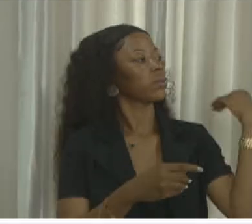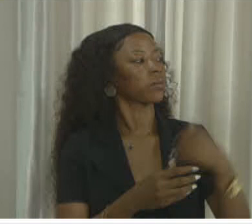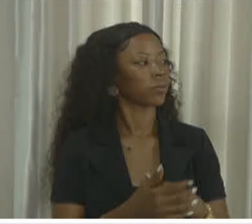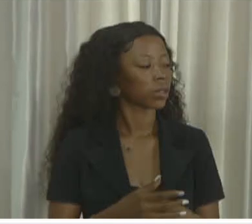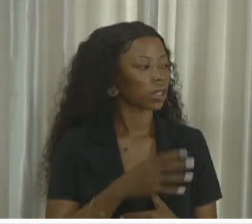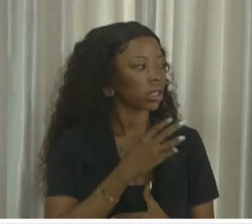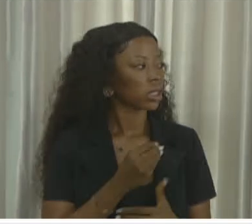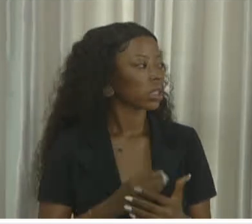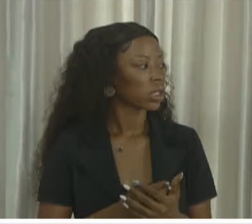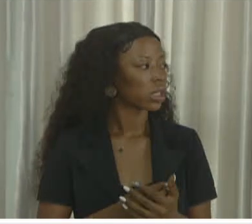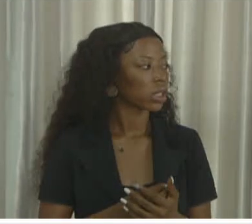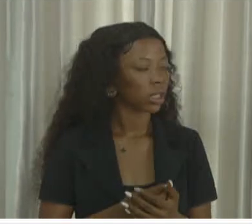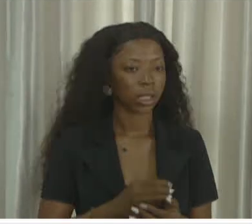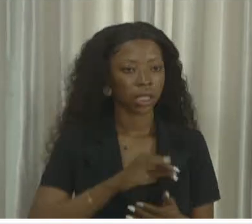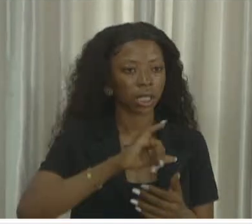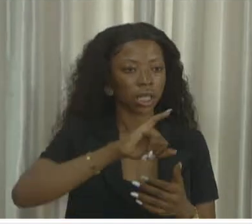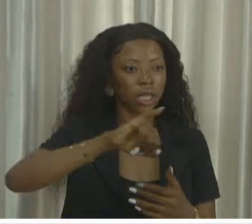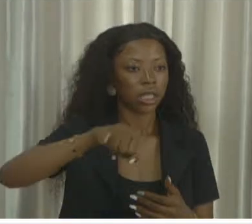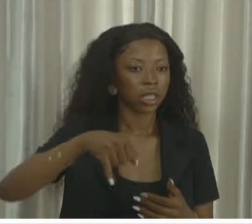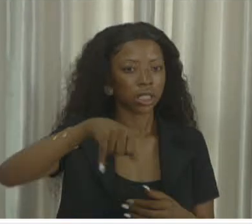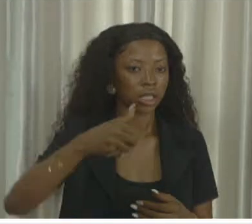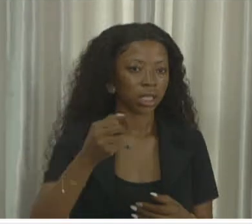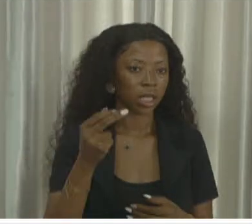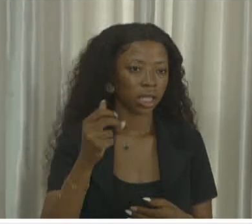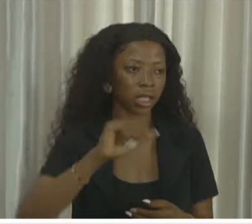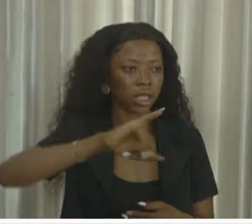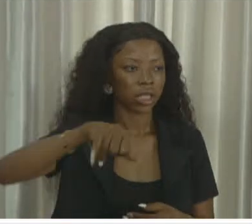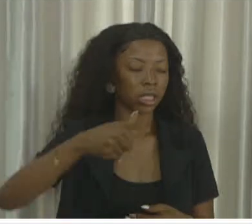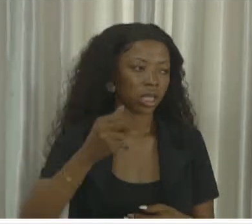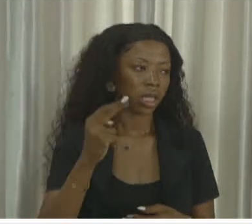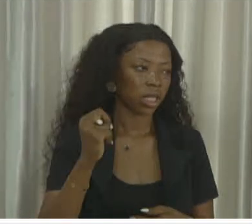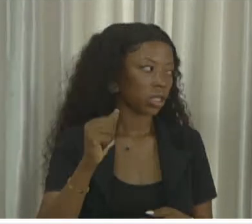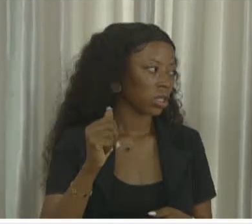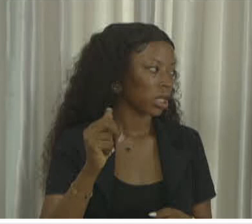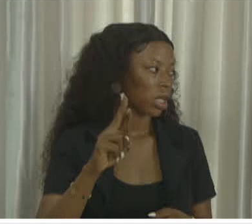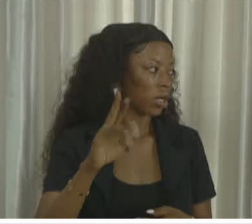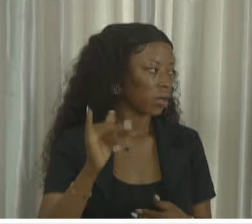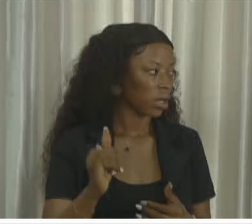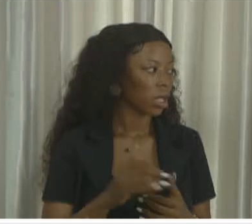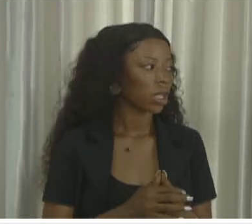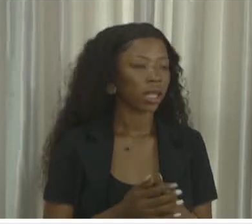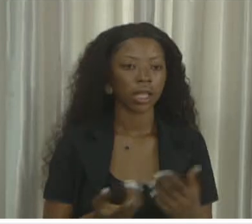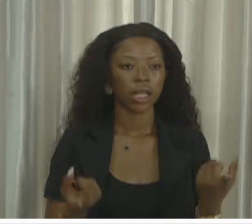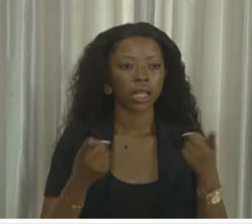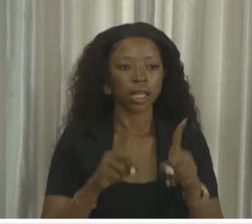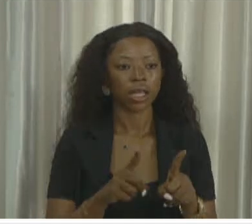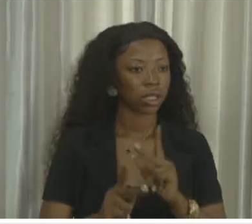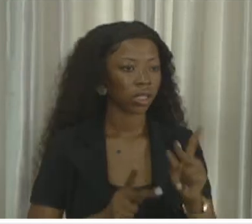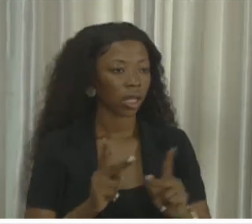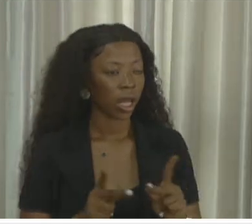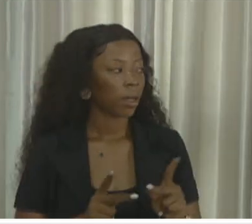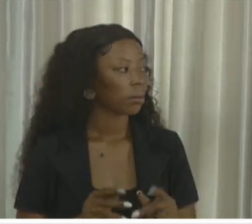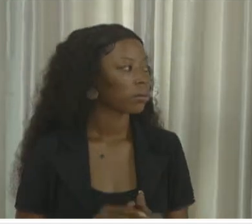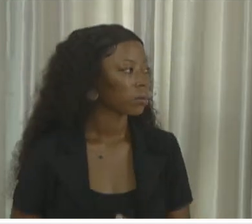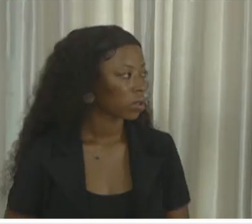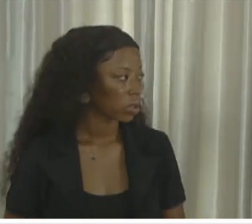I know, see, January 6th and the time we get this kind of attack on free town. It shouldn't be a day we'll just pass. But